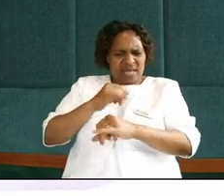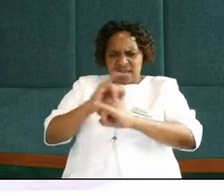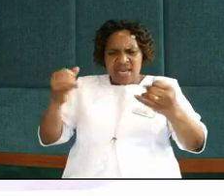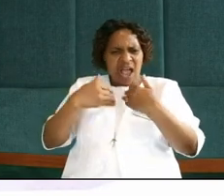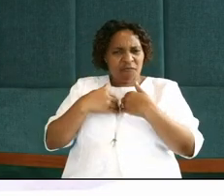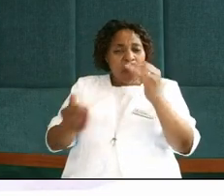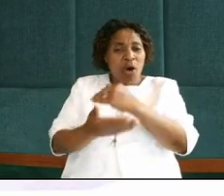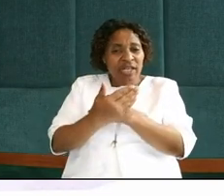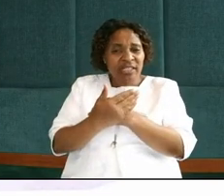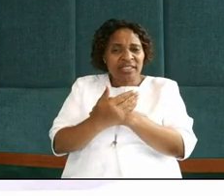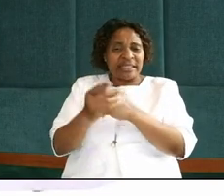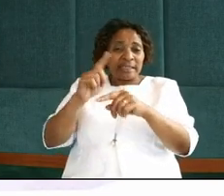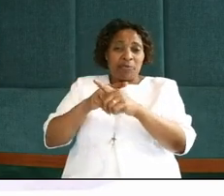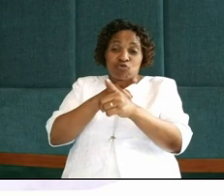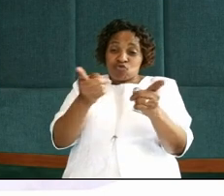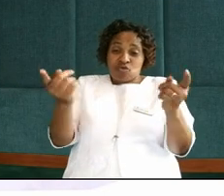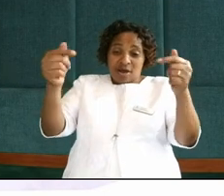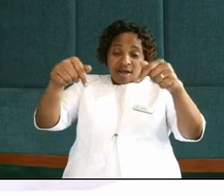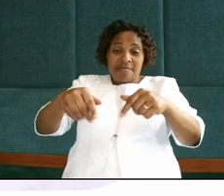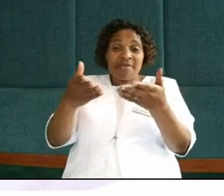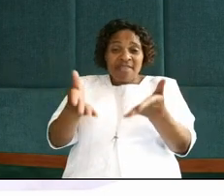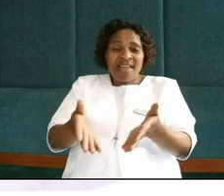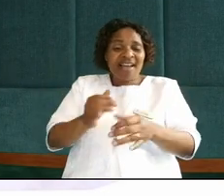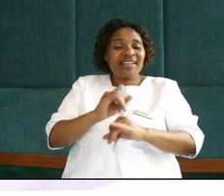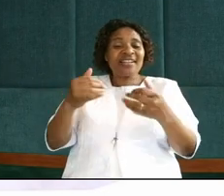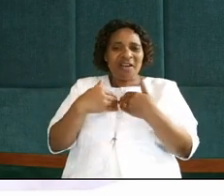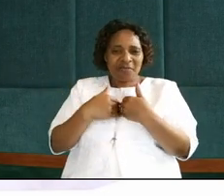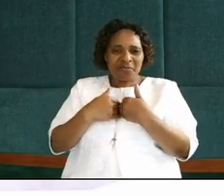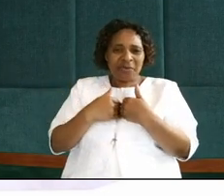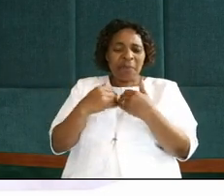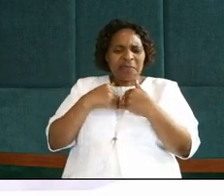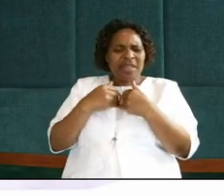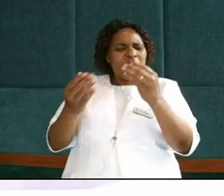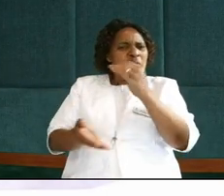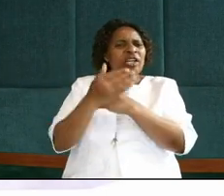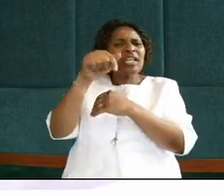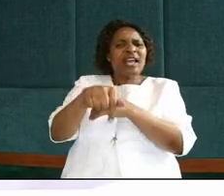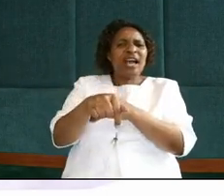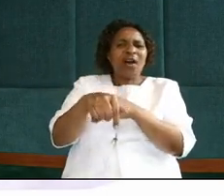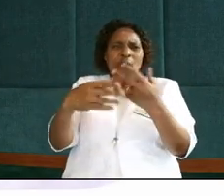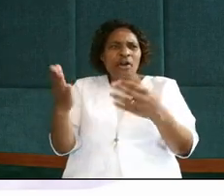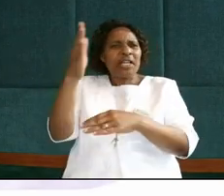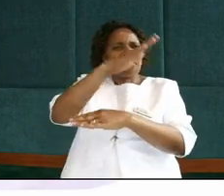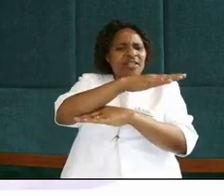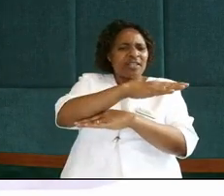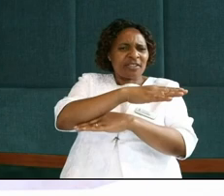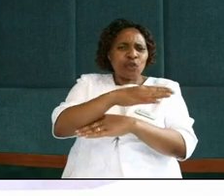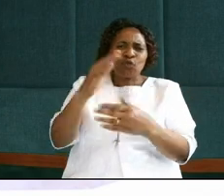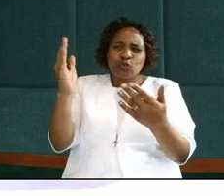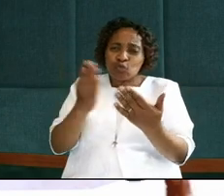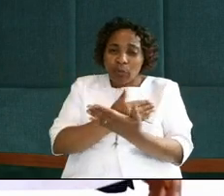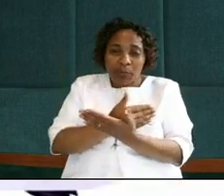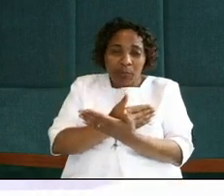Have you not come here when you are clean? I am here this morning or rather this evening to remove